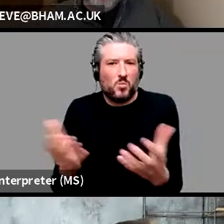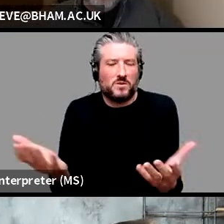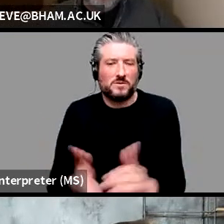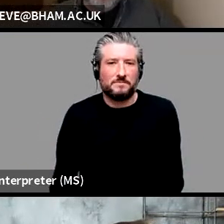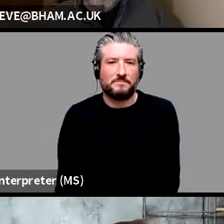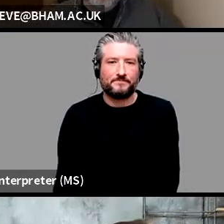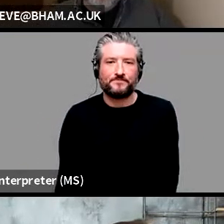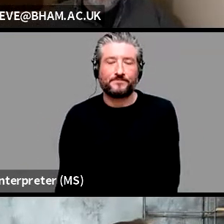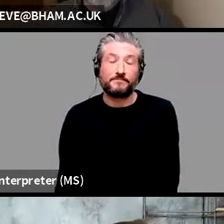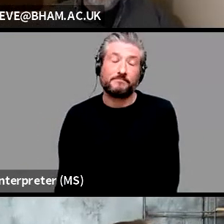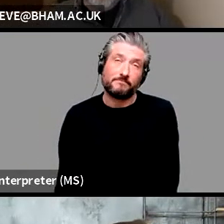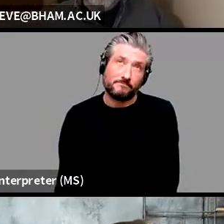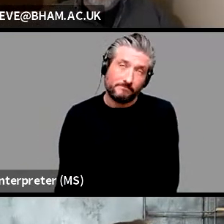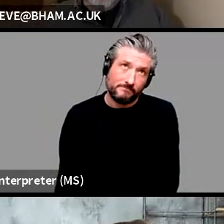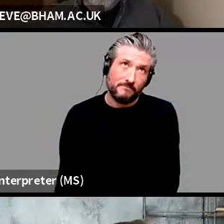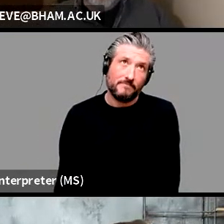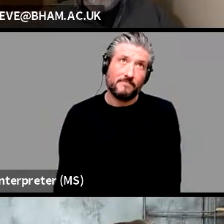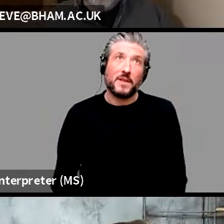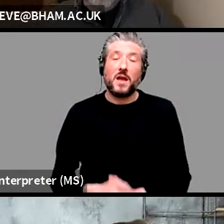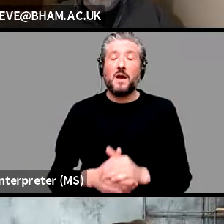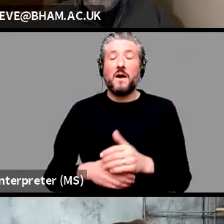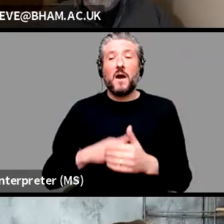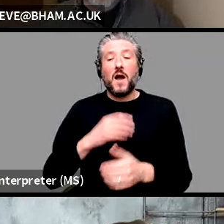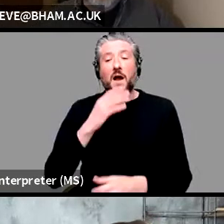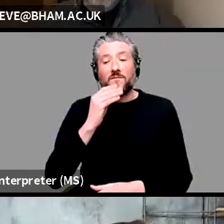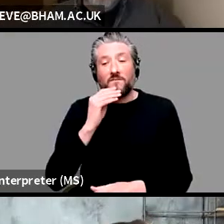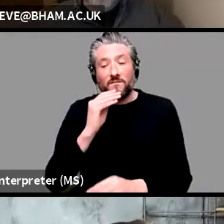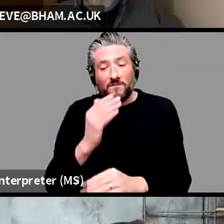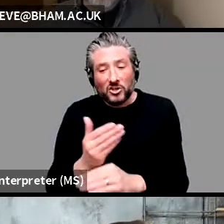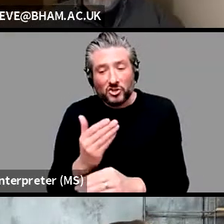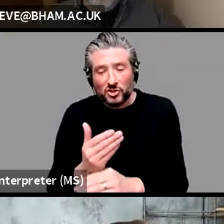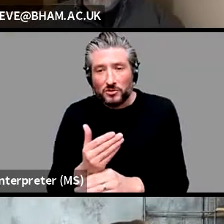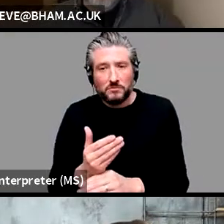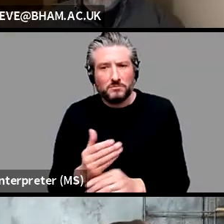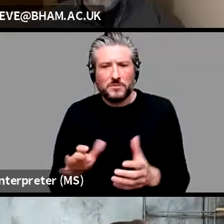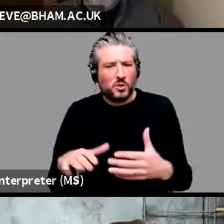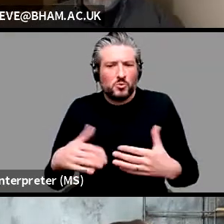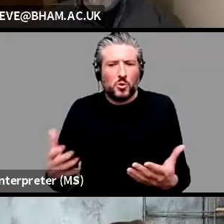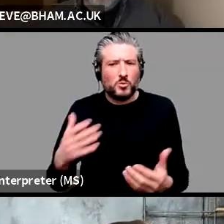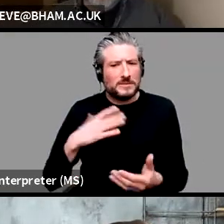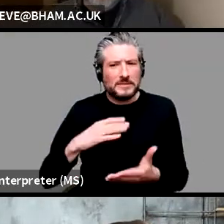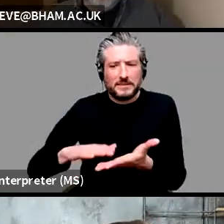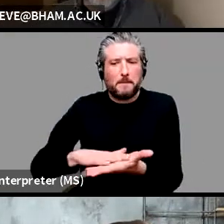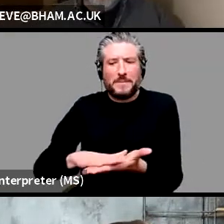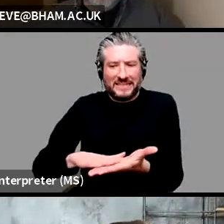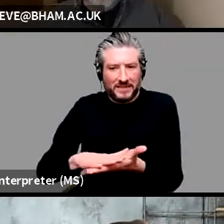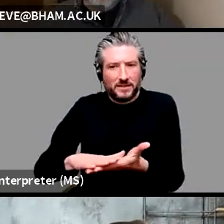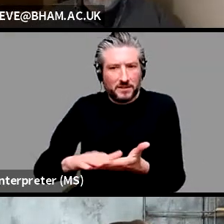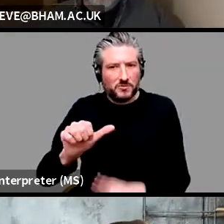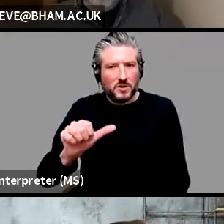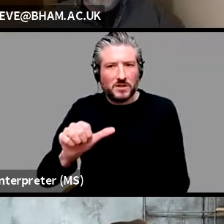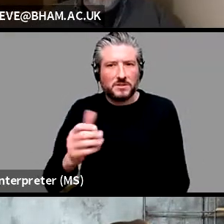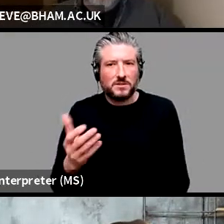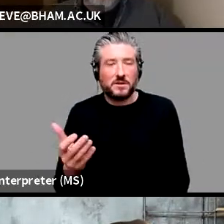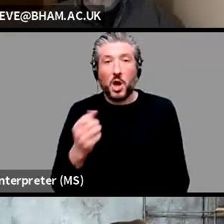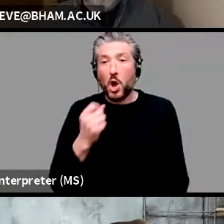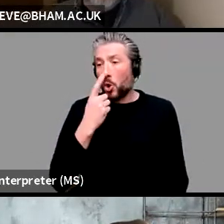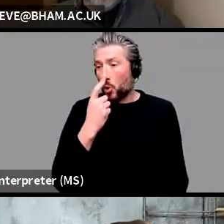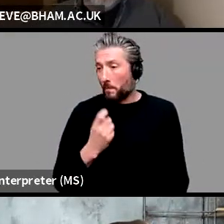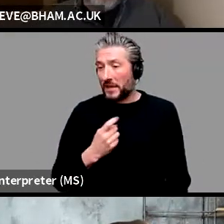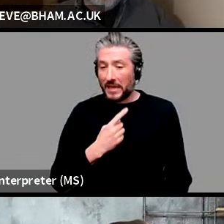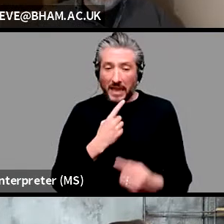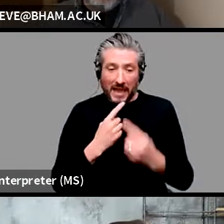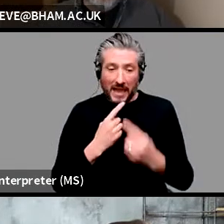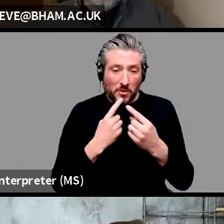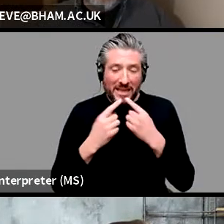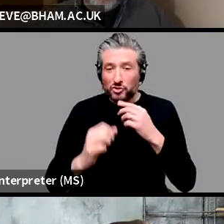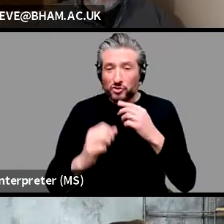um, it, the function doesn't have to be meaning. It could be, you know, it could be about length or, um, you know, the information structure in some way,